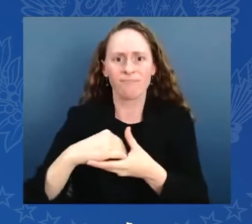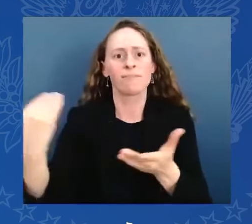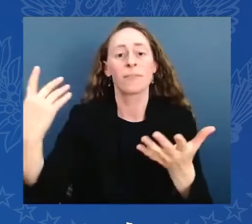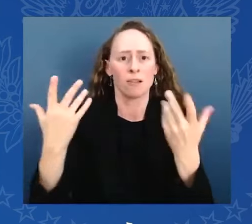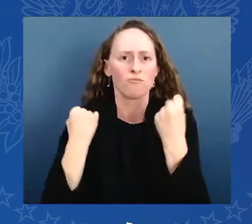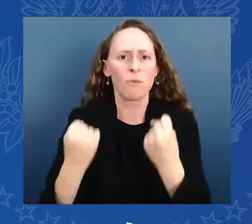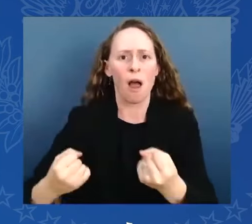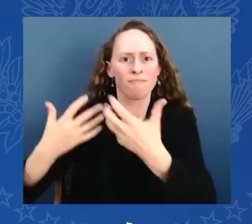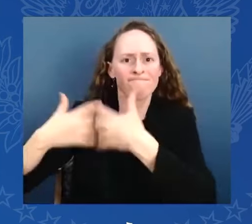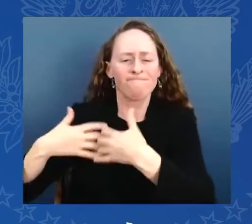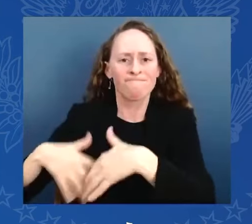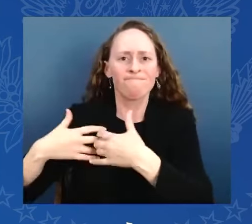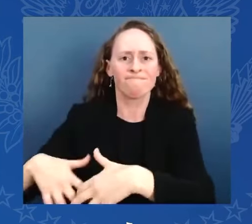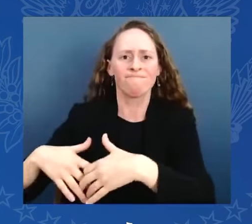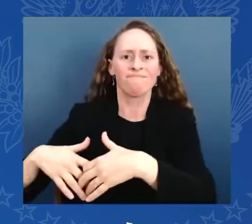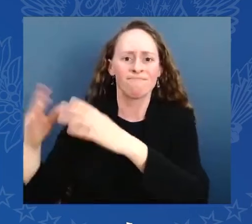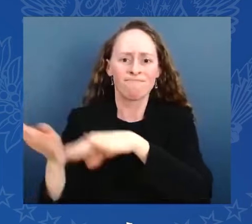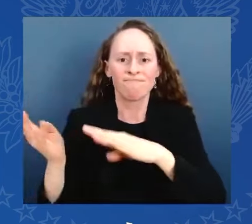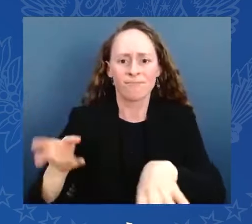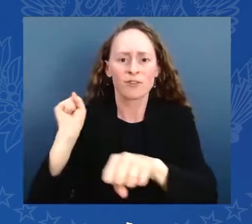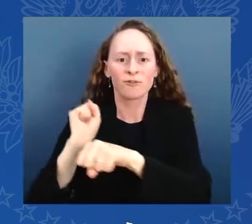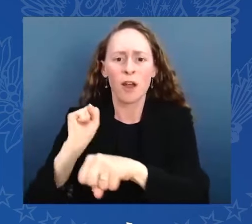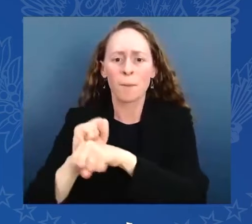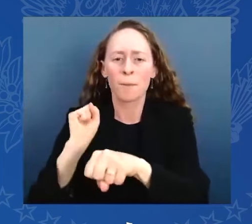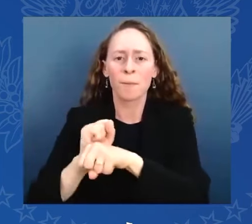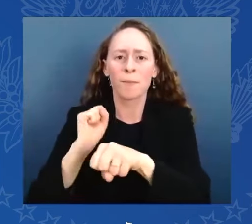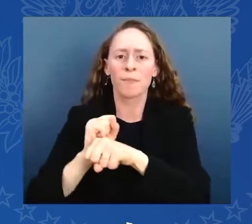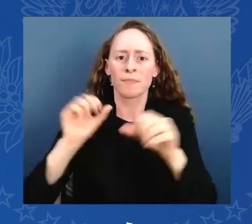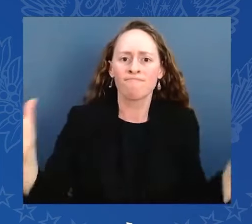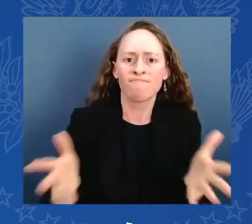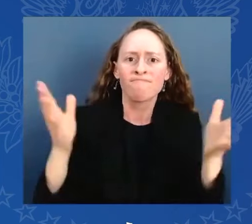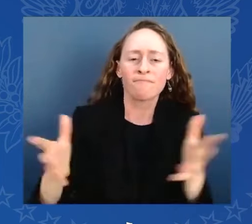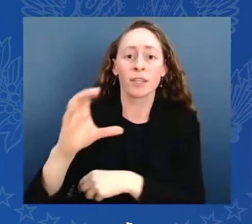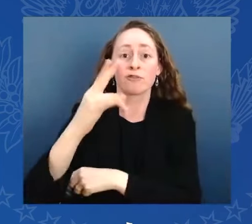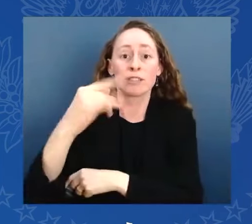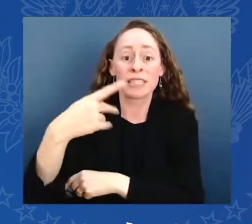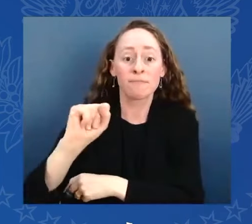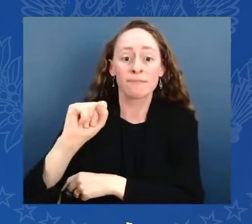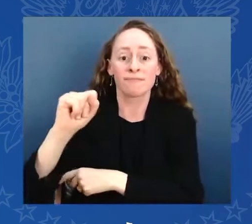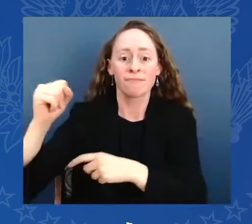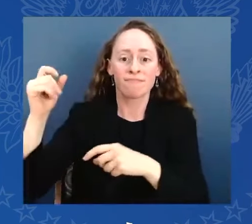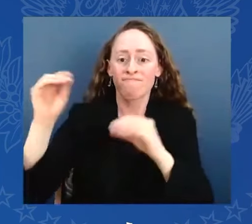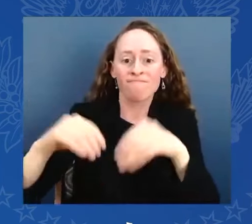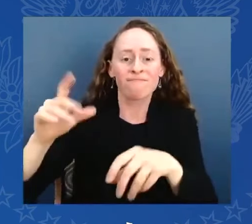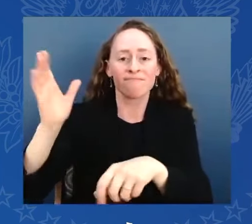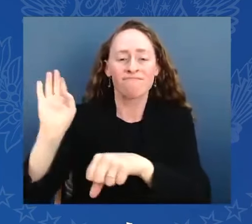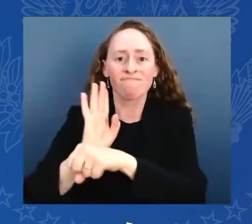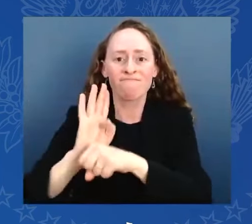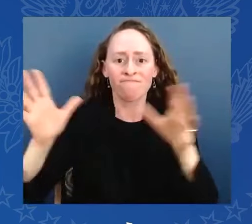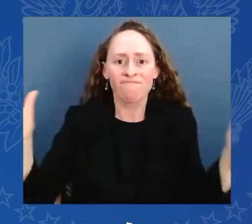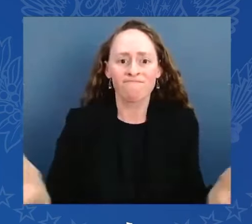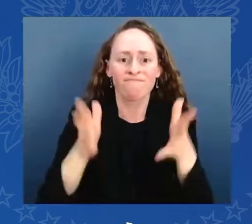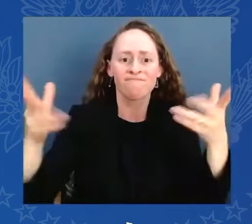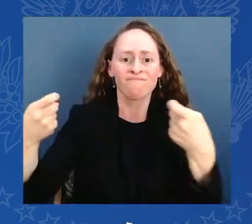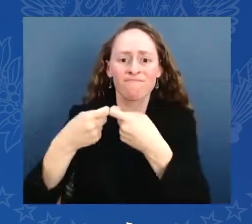Big Pharma after all these years to lower the cost of prescription drugs for seniors. And I'm going to keep fighting to make sure we lower the cost for